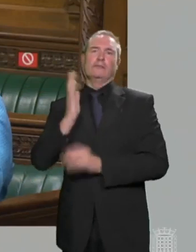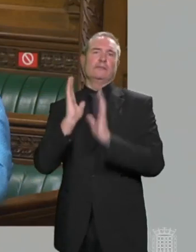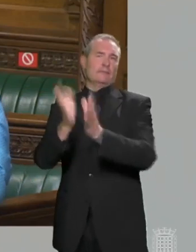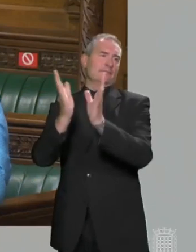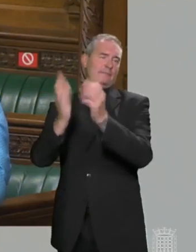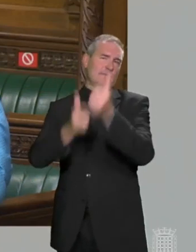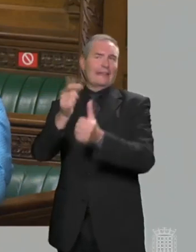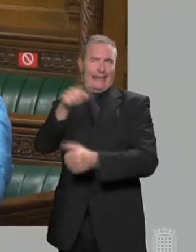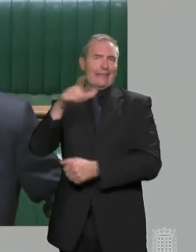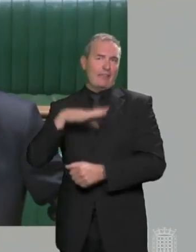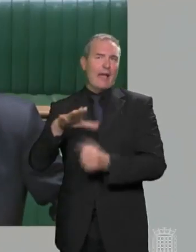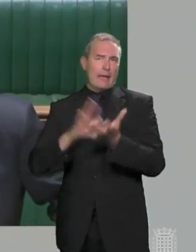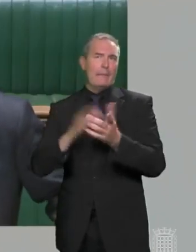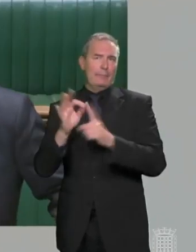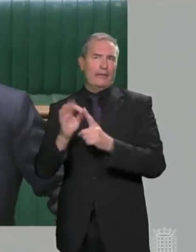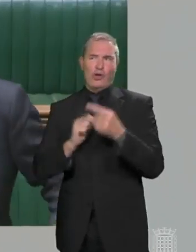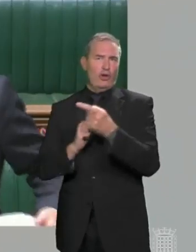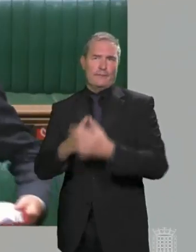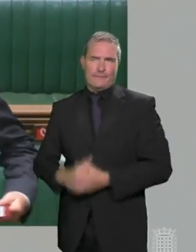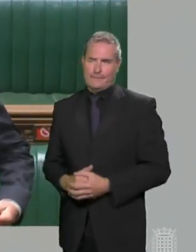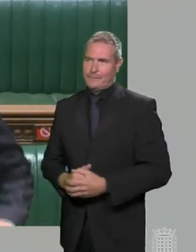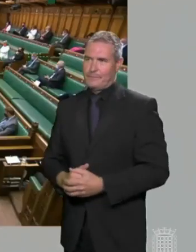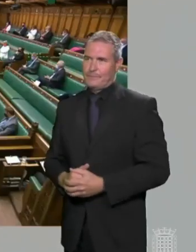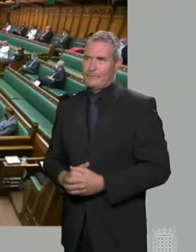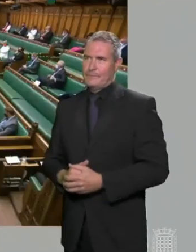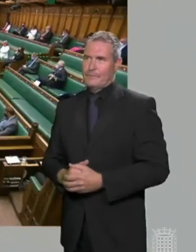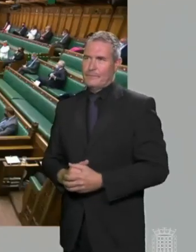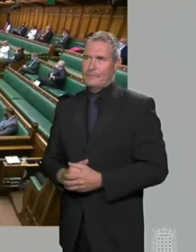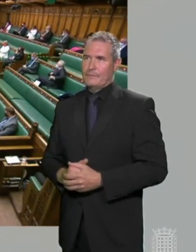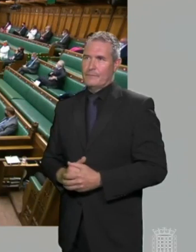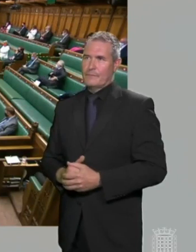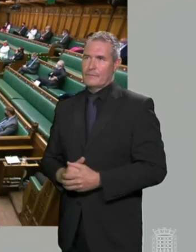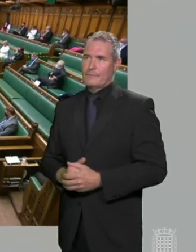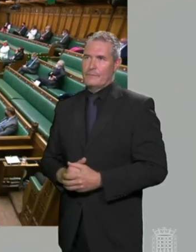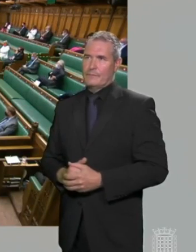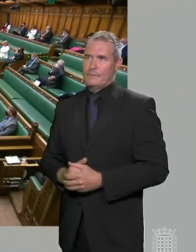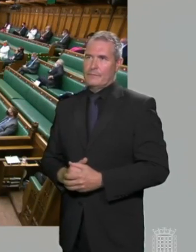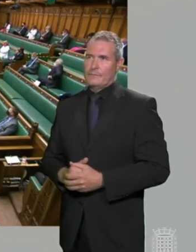Mr Speaker. That's what the people of Scotland need. Thank you, Mr Speaker.